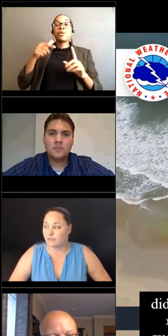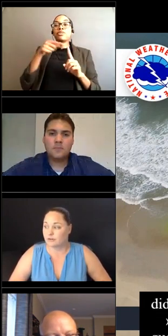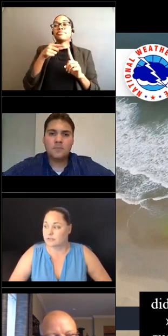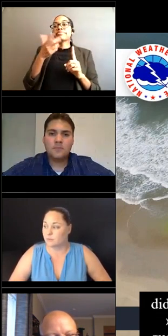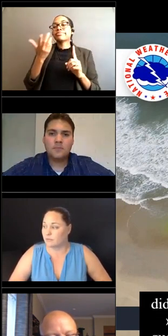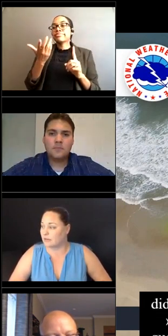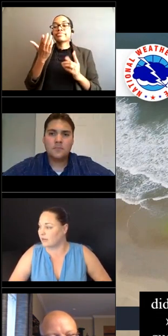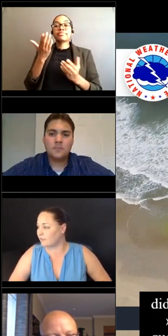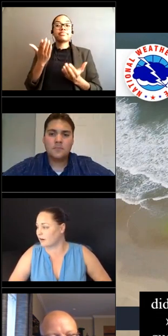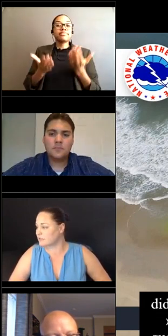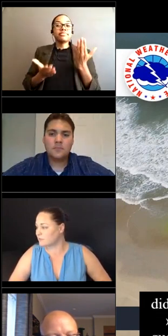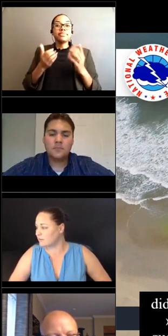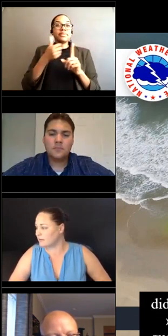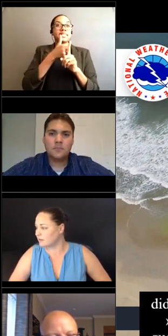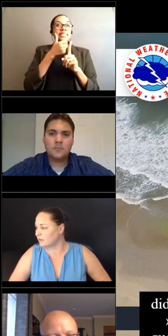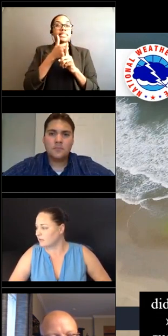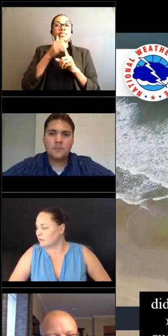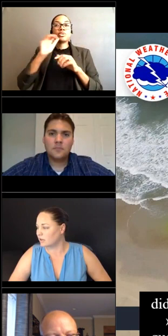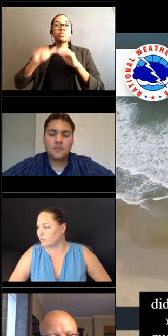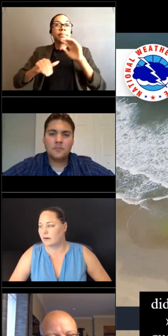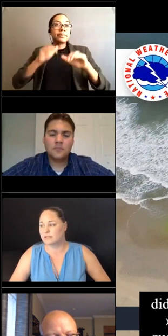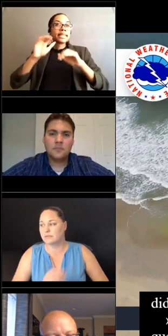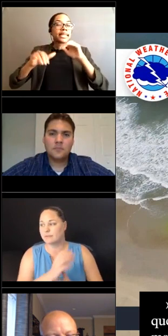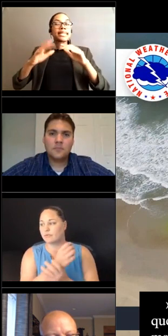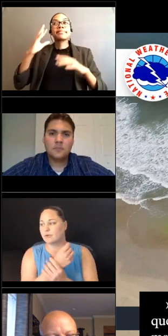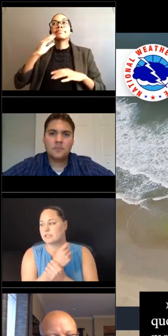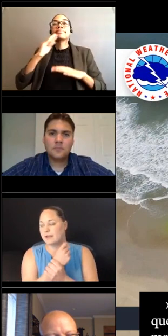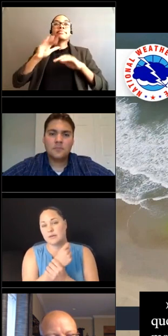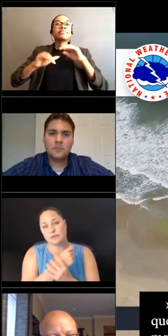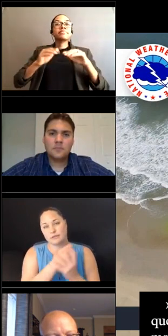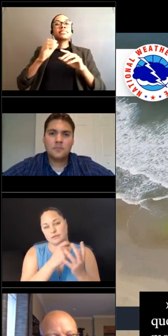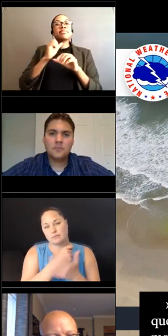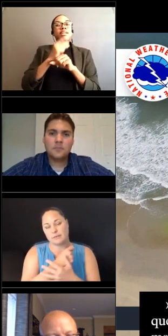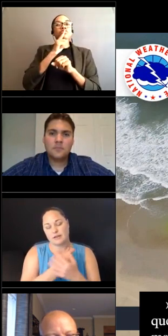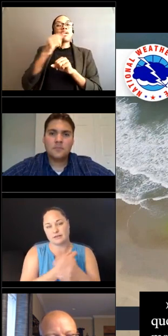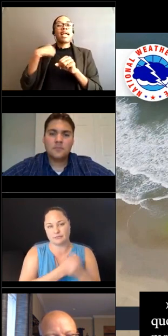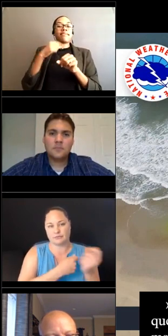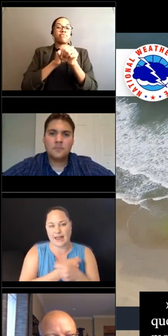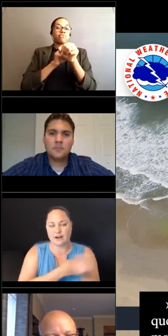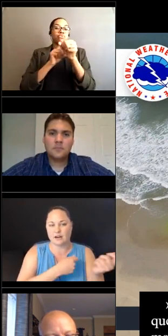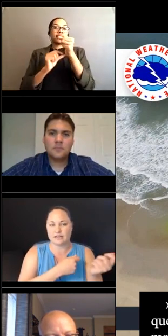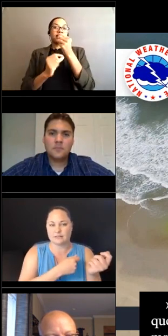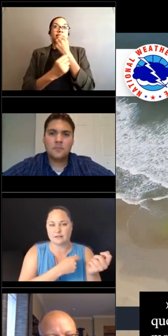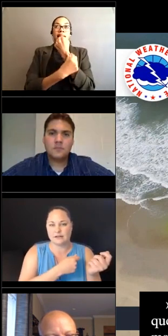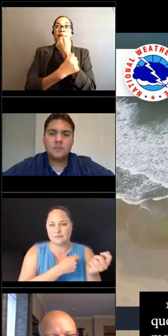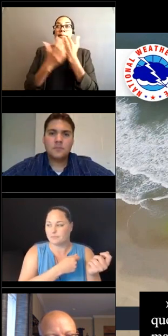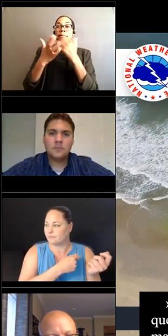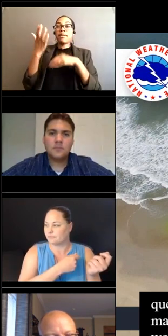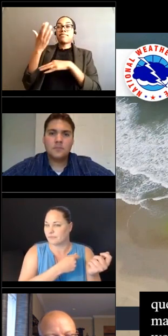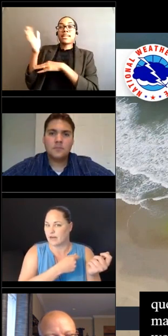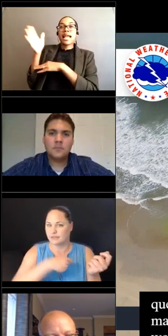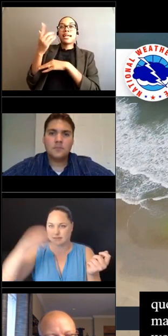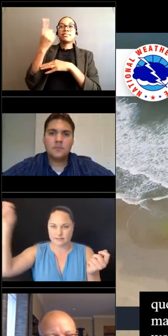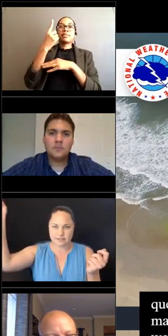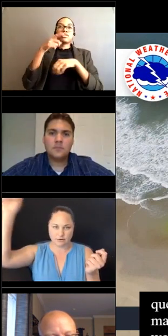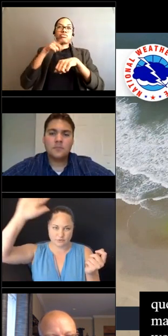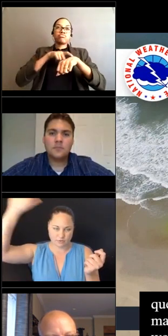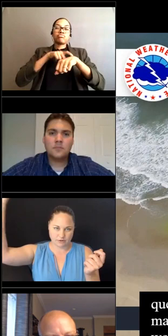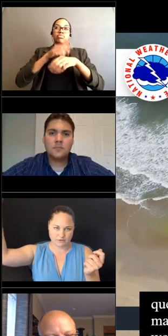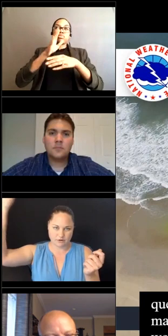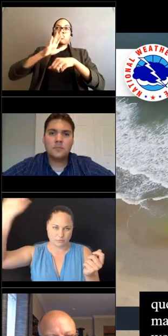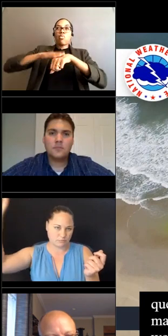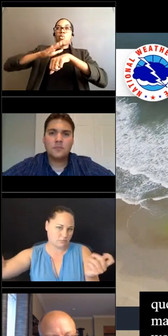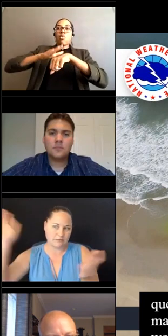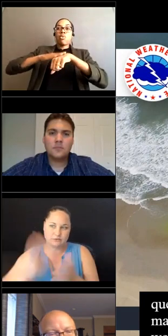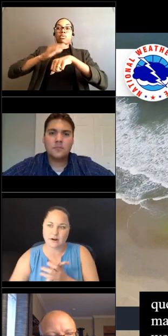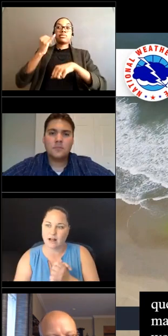if they're swimming if they're out swimming could wear some type of wristband with with maybe a flag on it And I think that's so